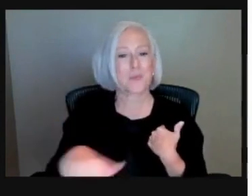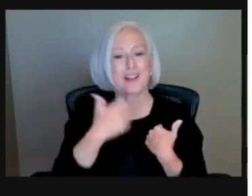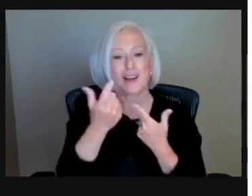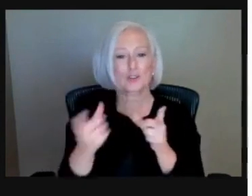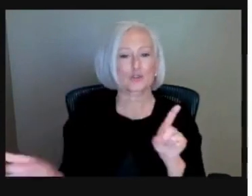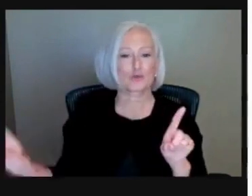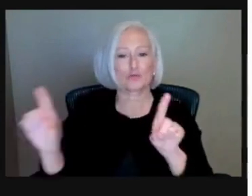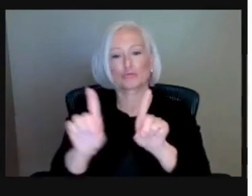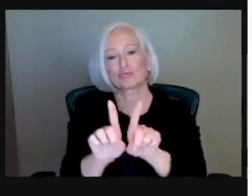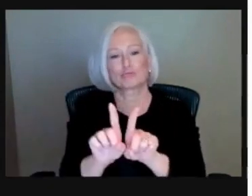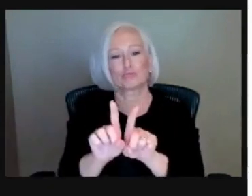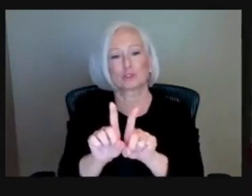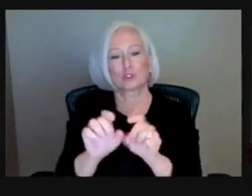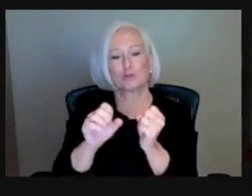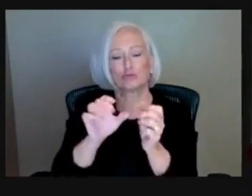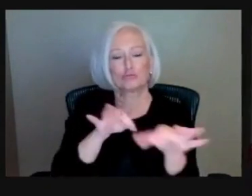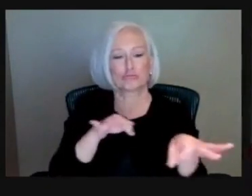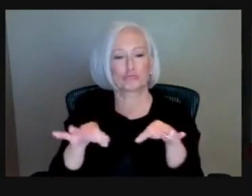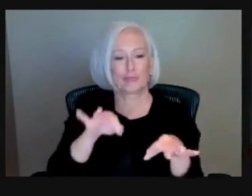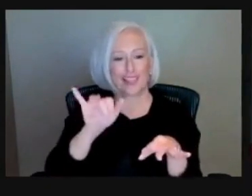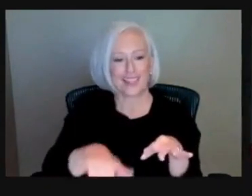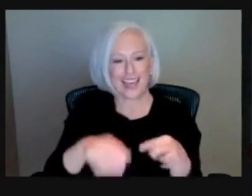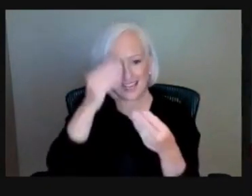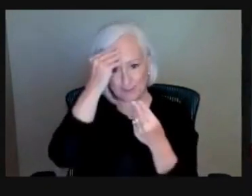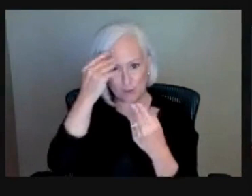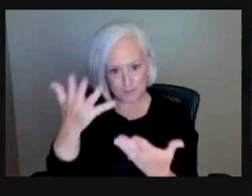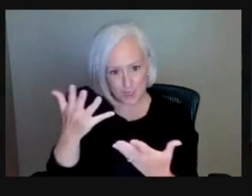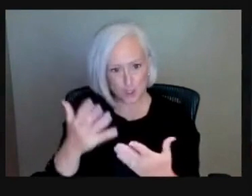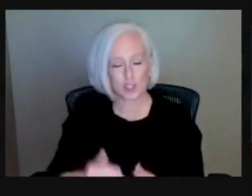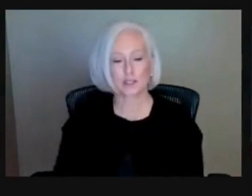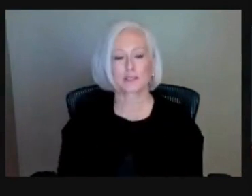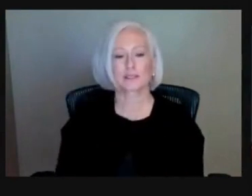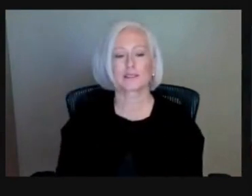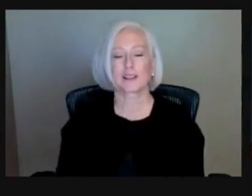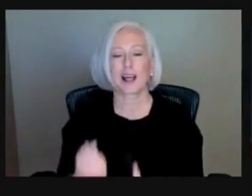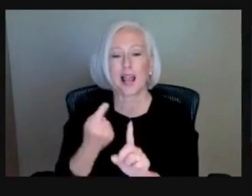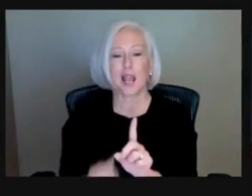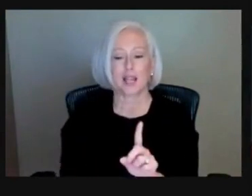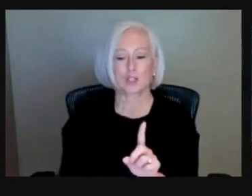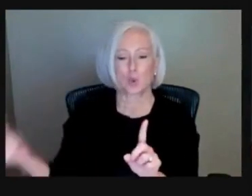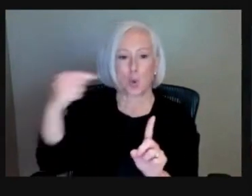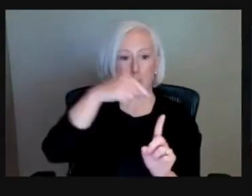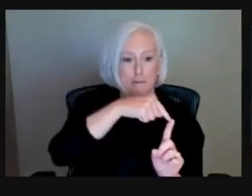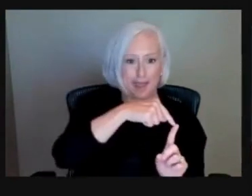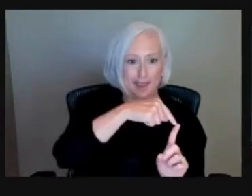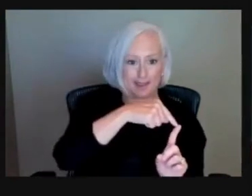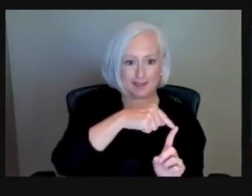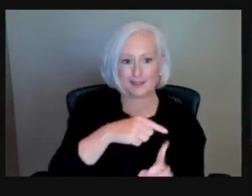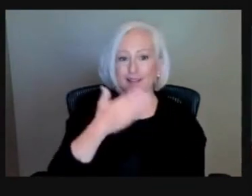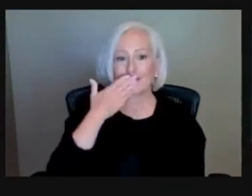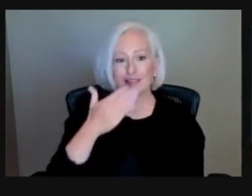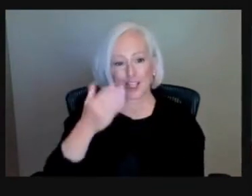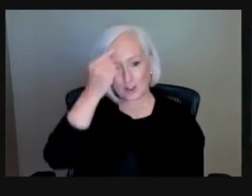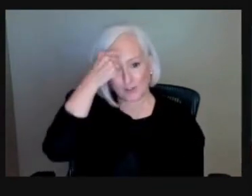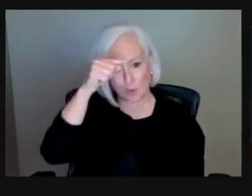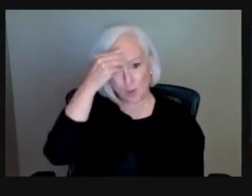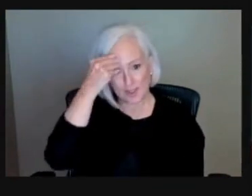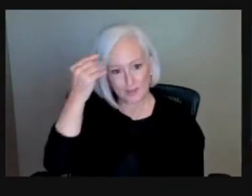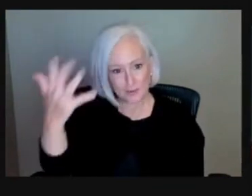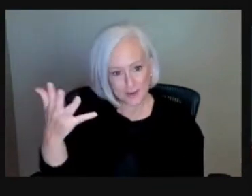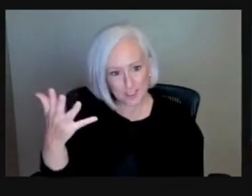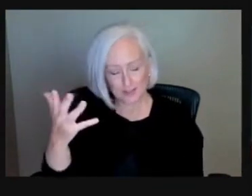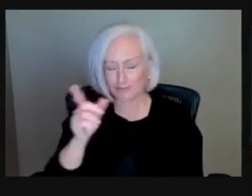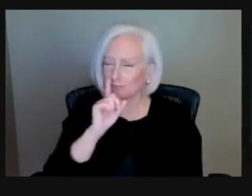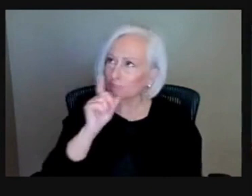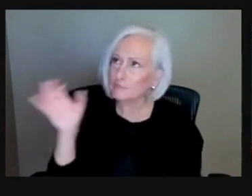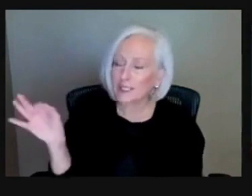of how this program works. jumping back here, thank you so much for that information. Again, super key that we know that